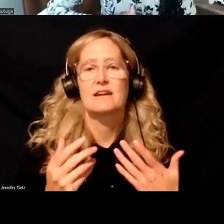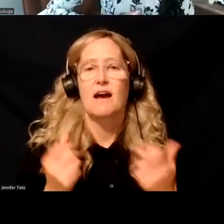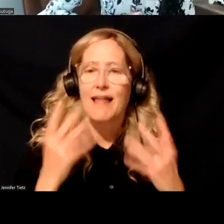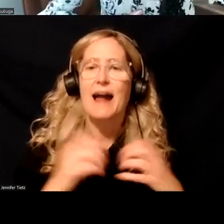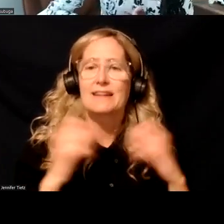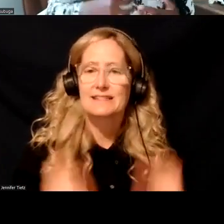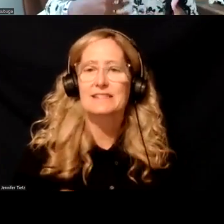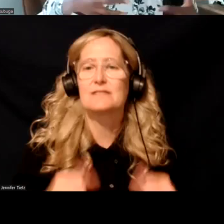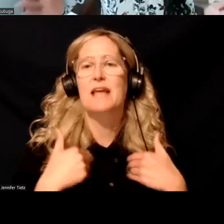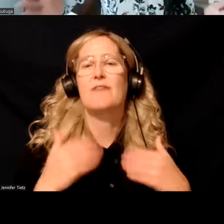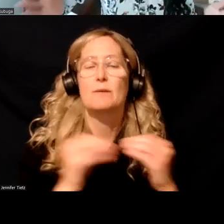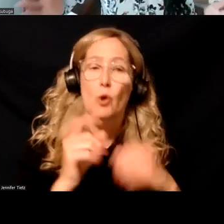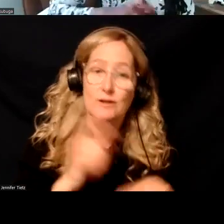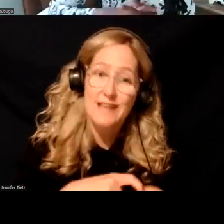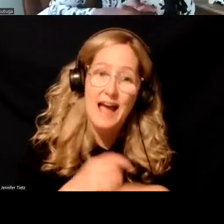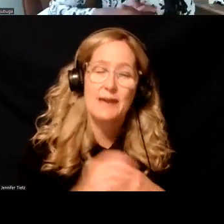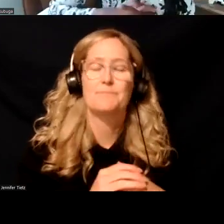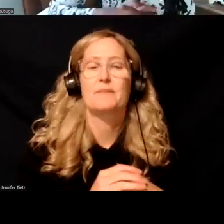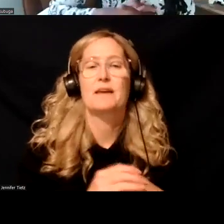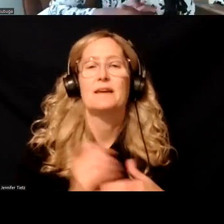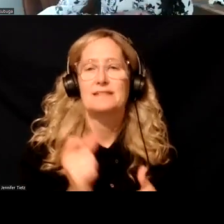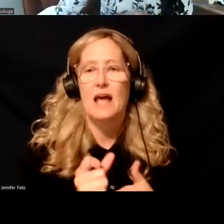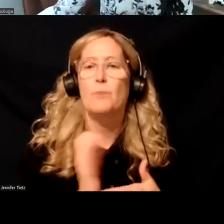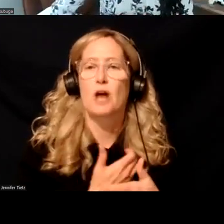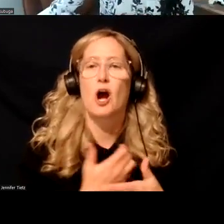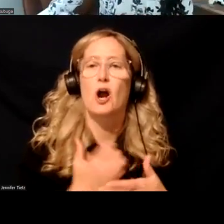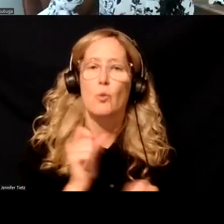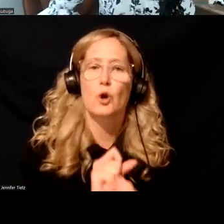over time that has helped us push our efforts forward.